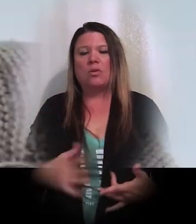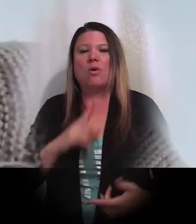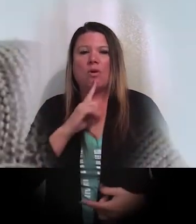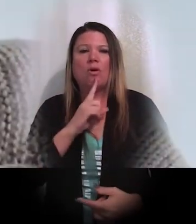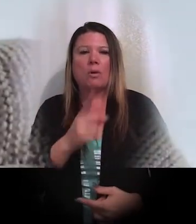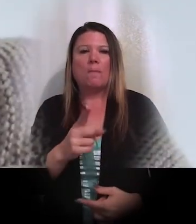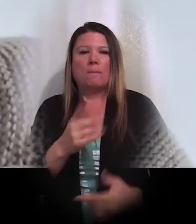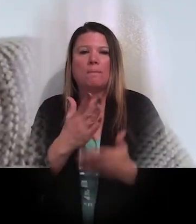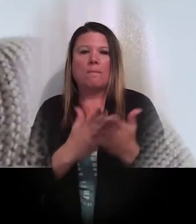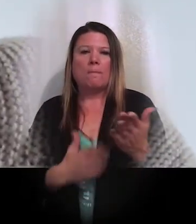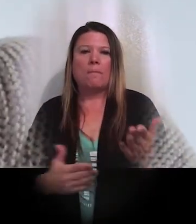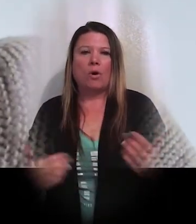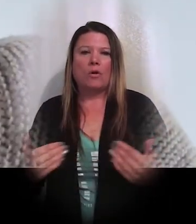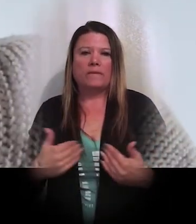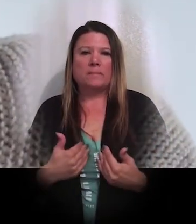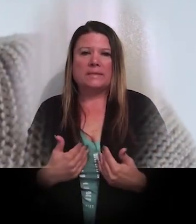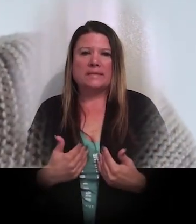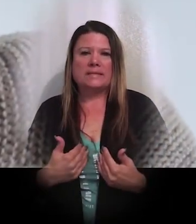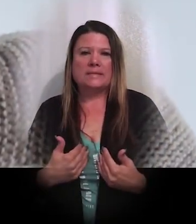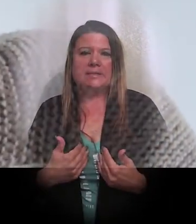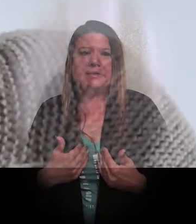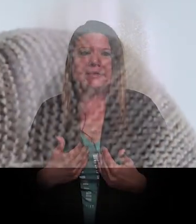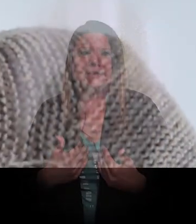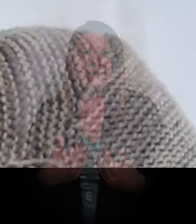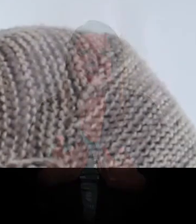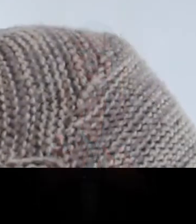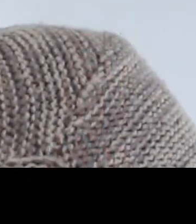are a part of me.